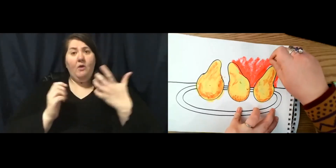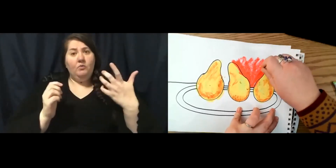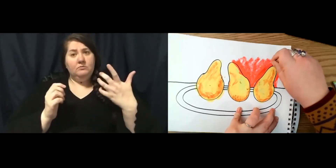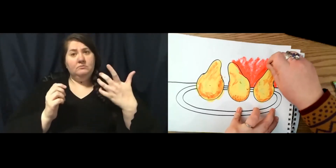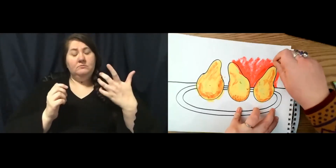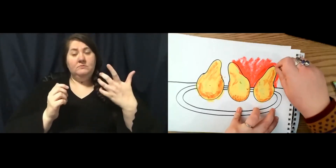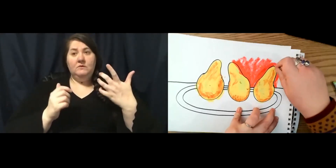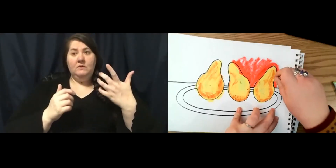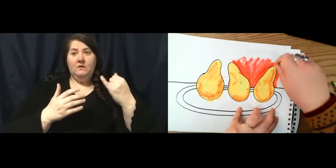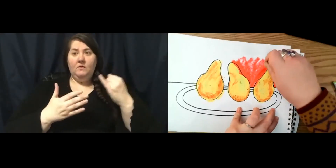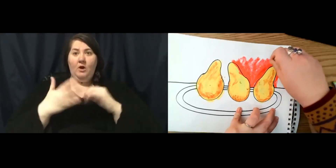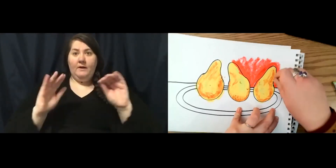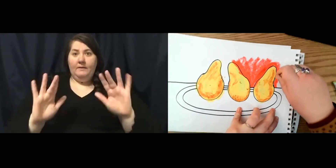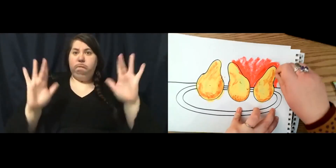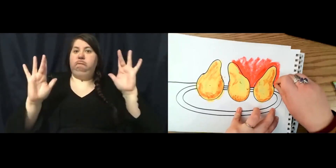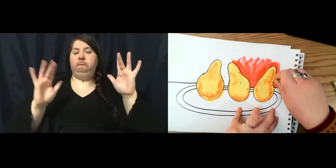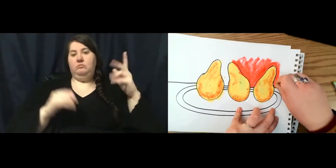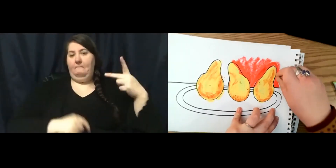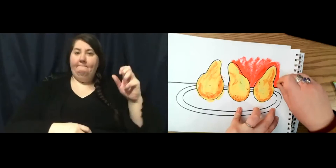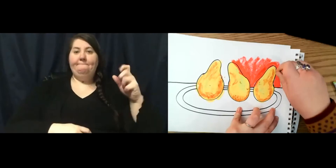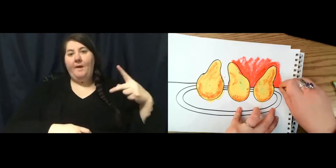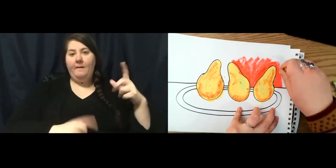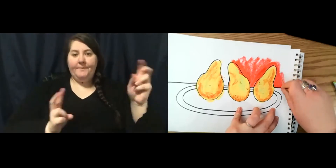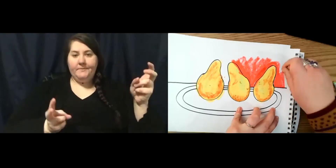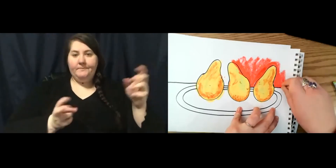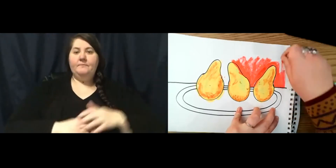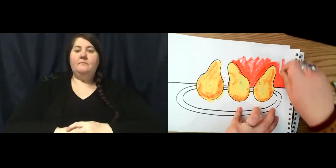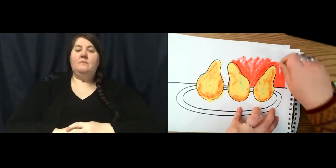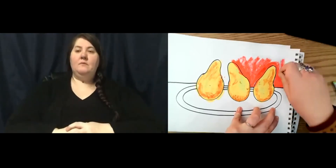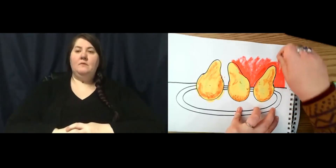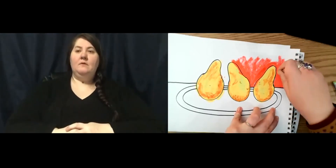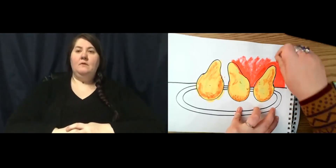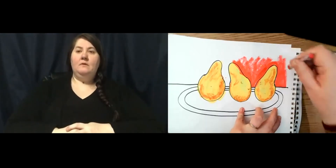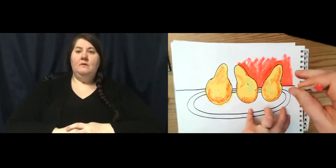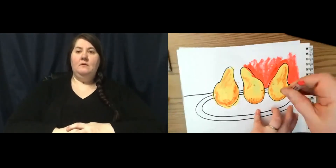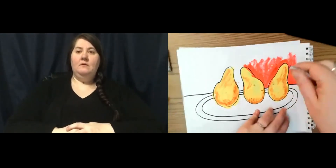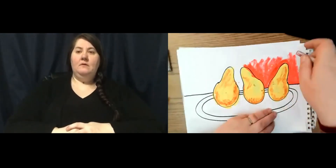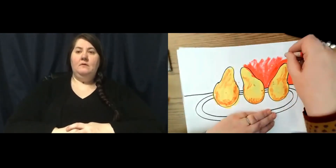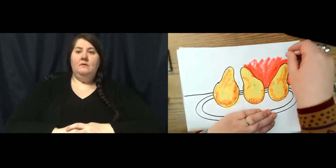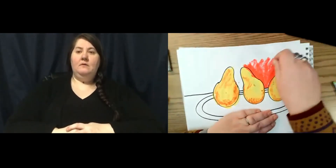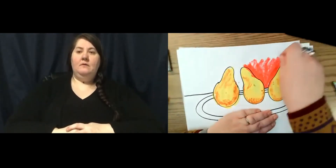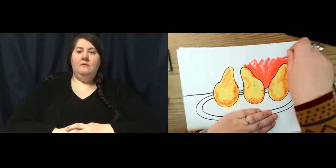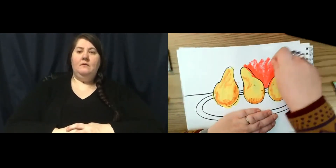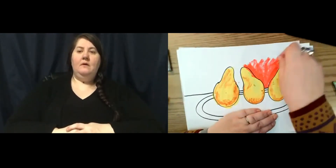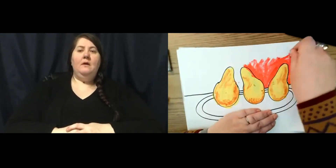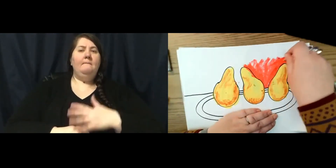pops. Now, my black lines are a little bit